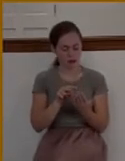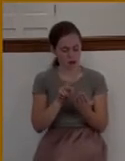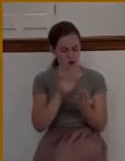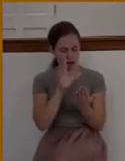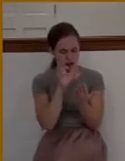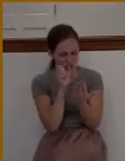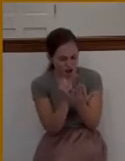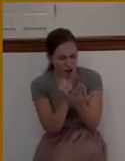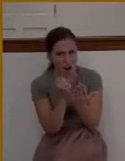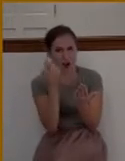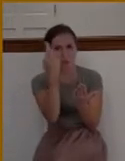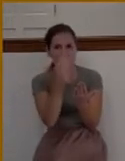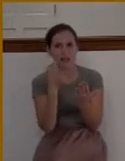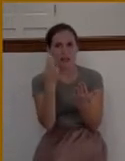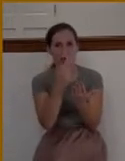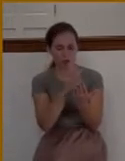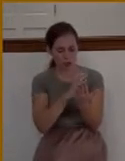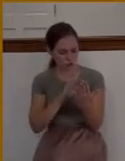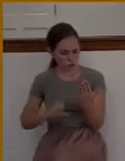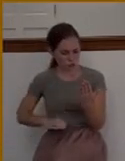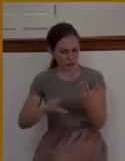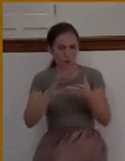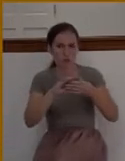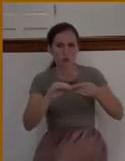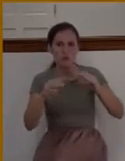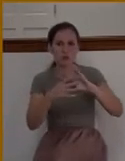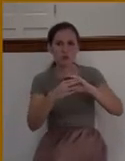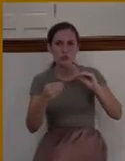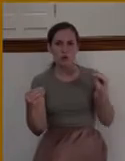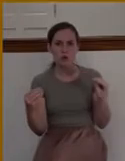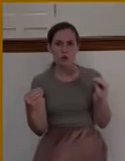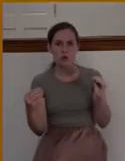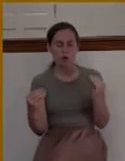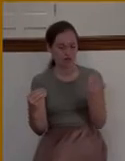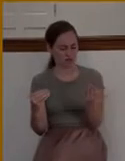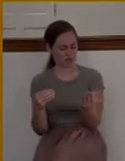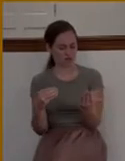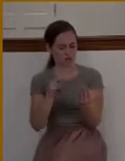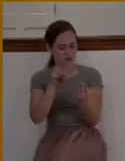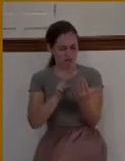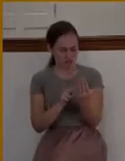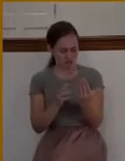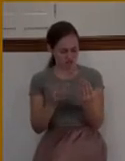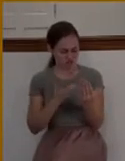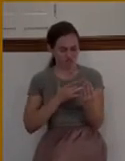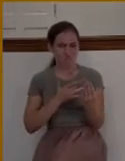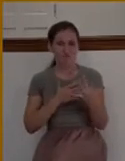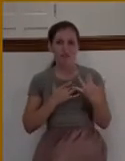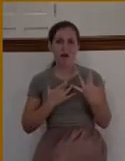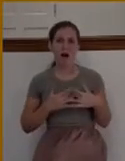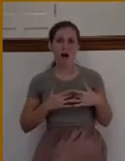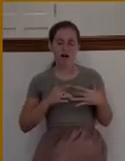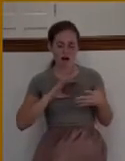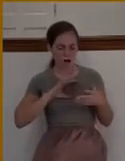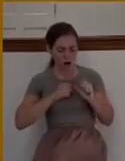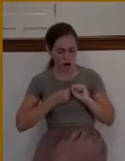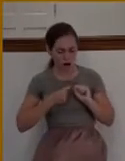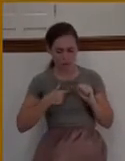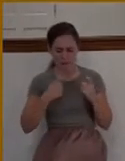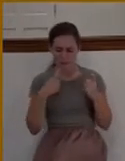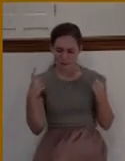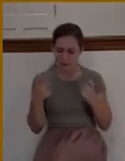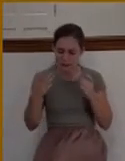heart began to break over her own sin. And she understood that she was a sinner and she understood that Jesus was